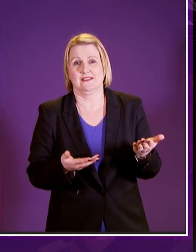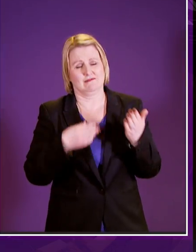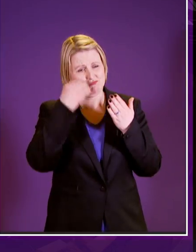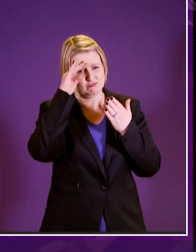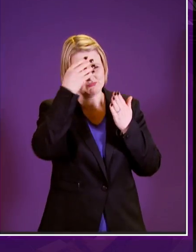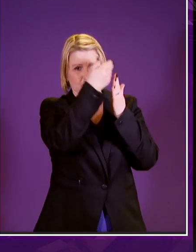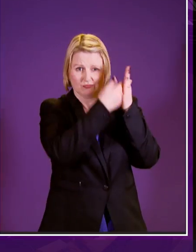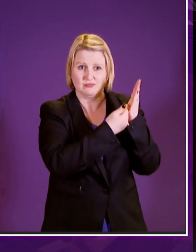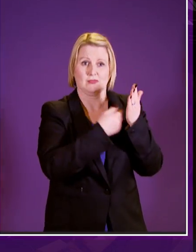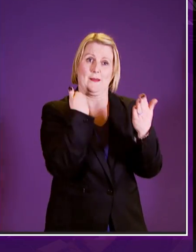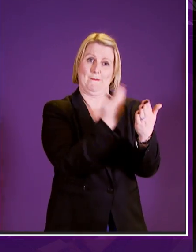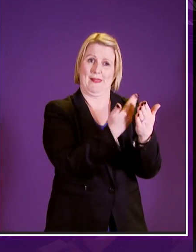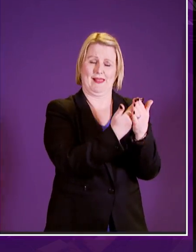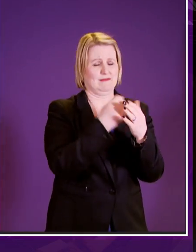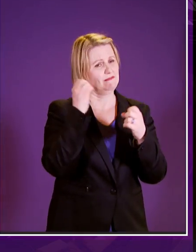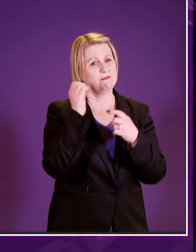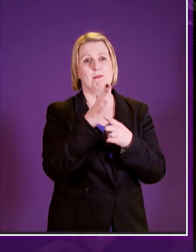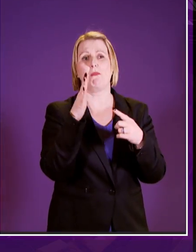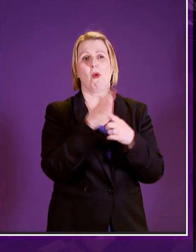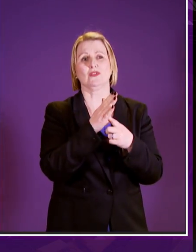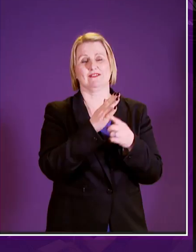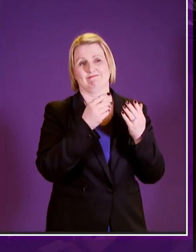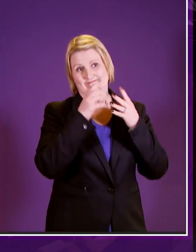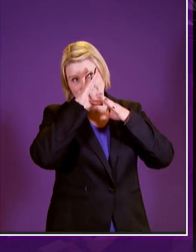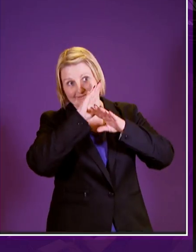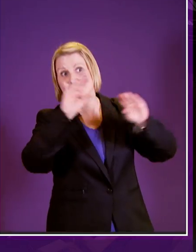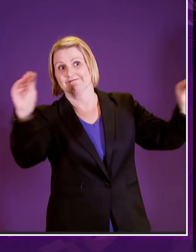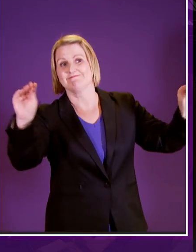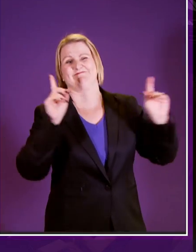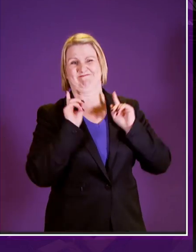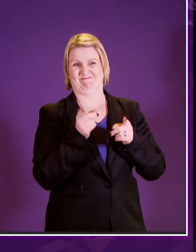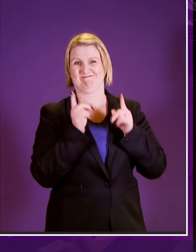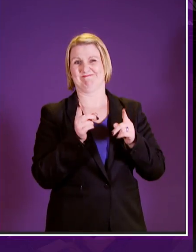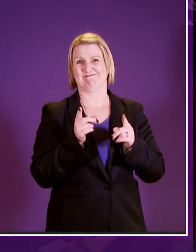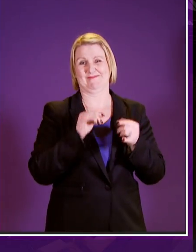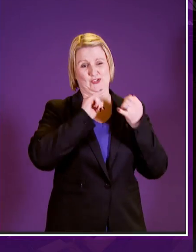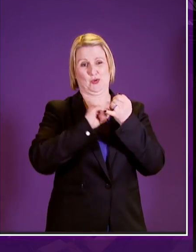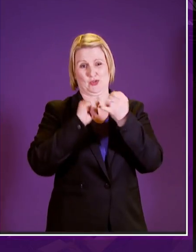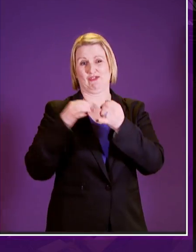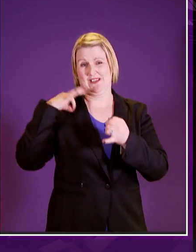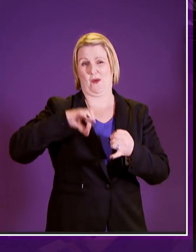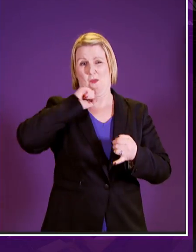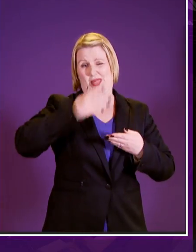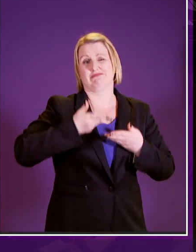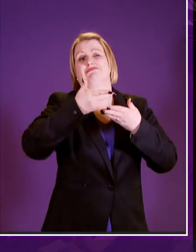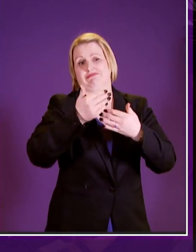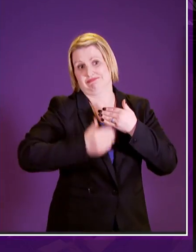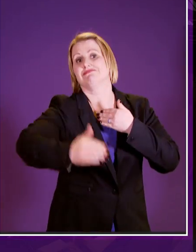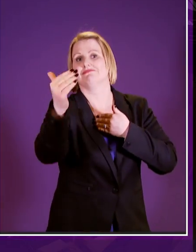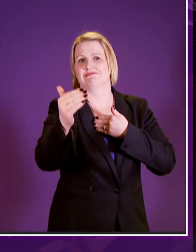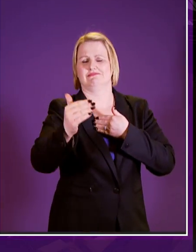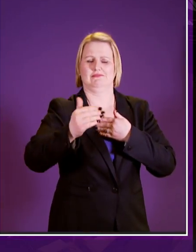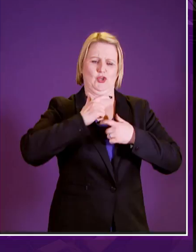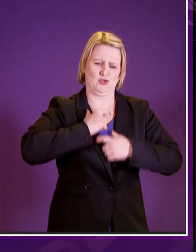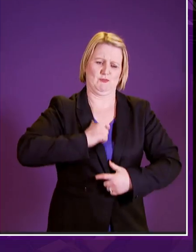an important signal of how social security will be delivered the greatest quality of the bill is that human rights-based